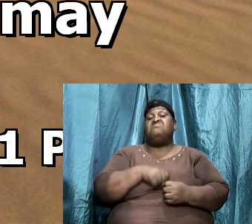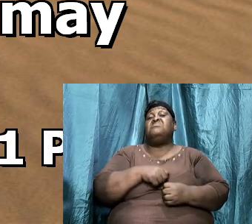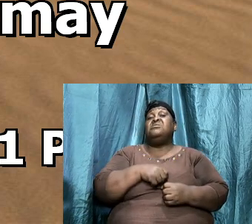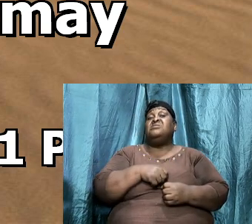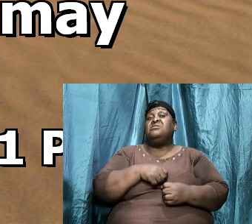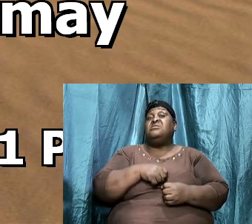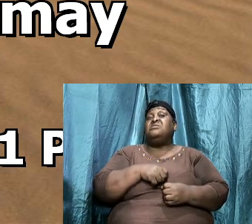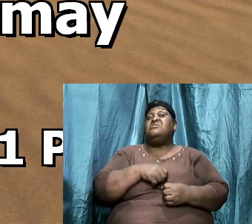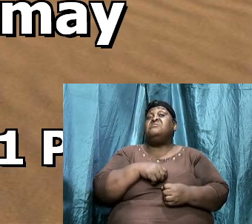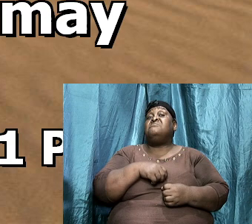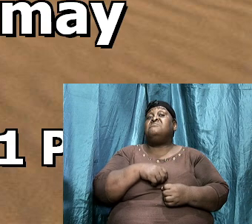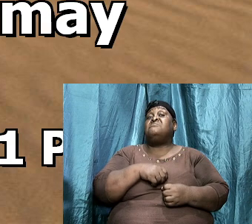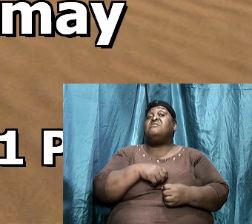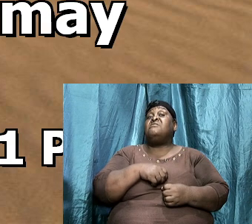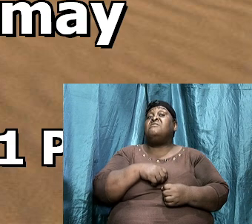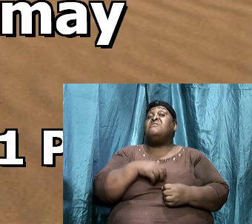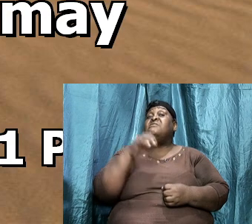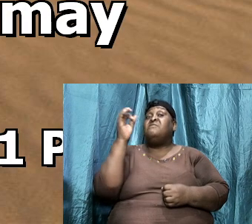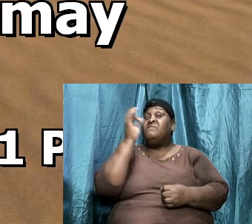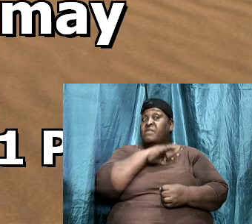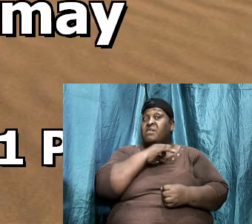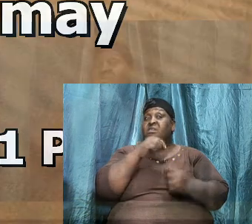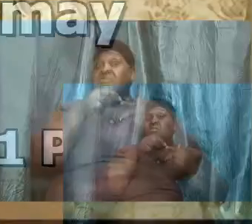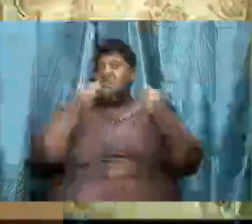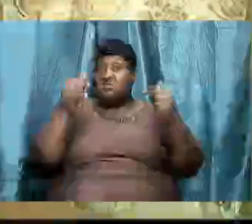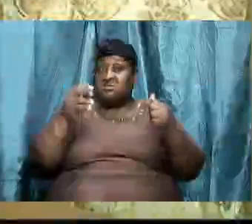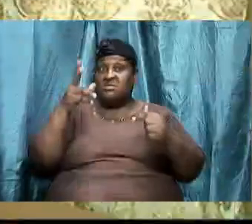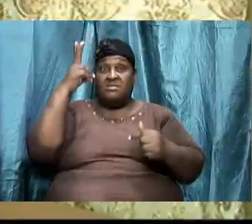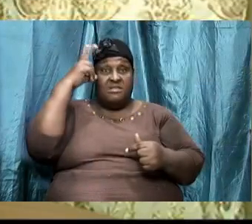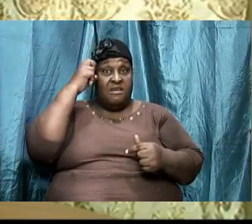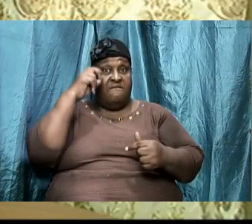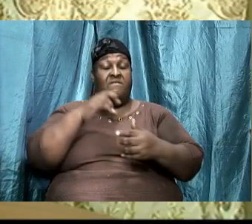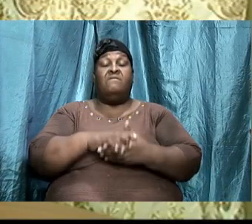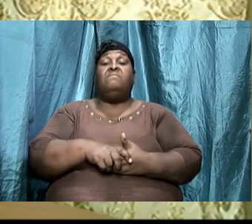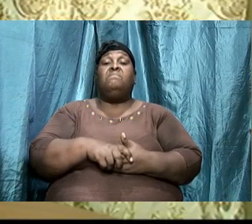it. Right? The apostle,